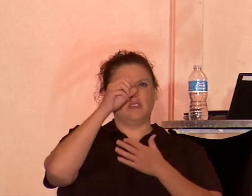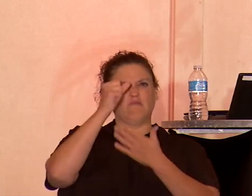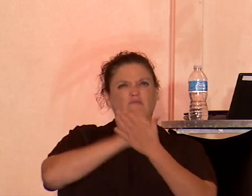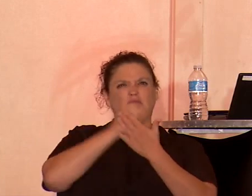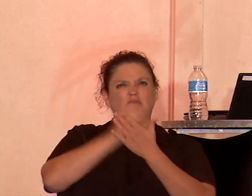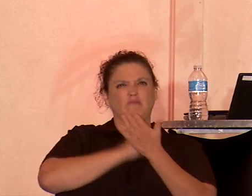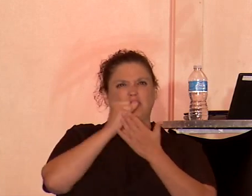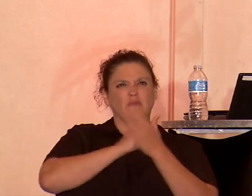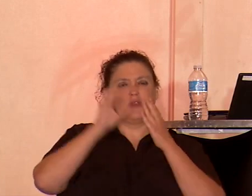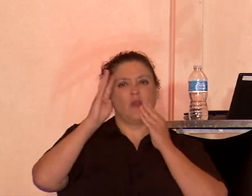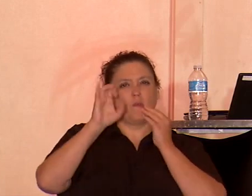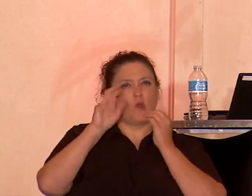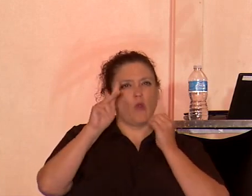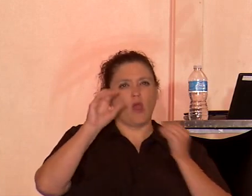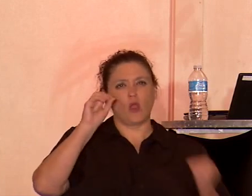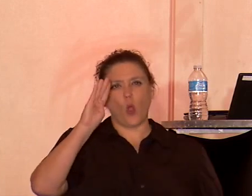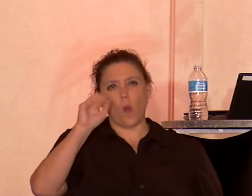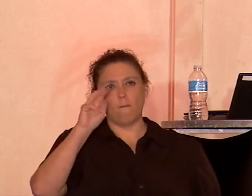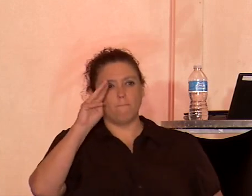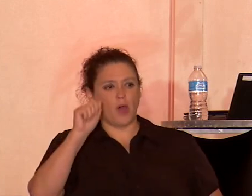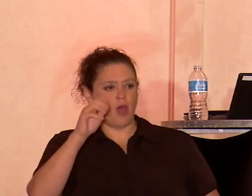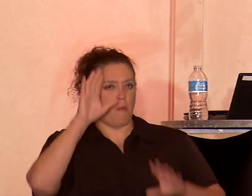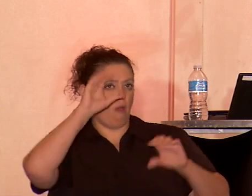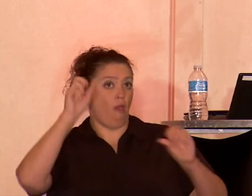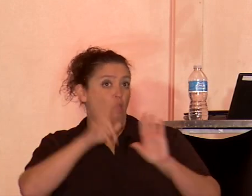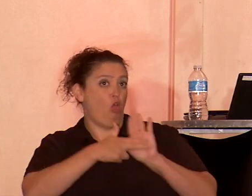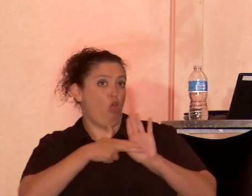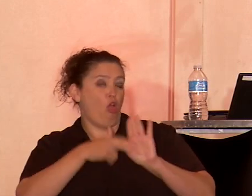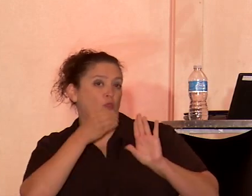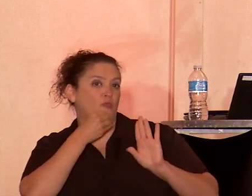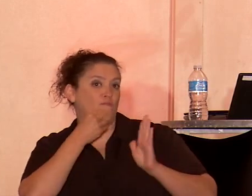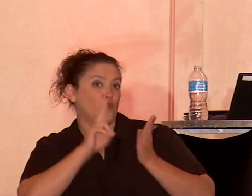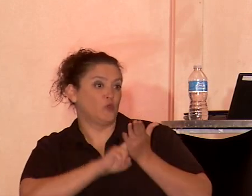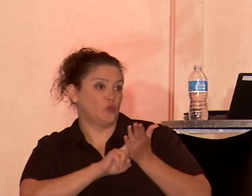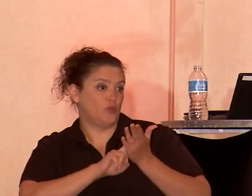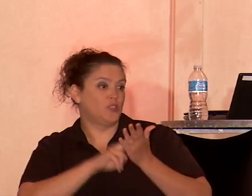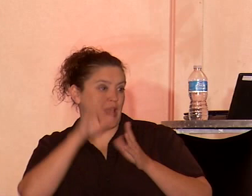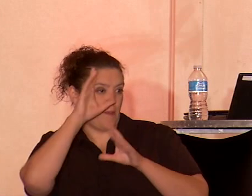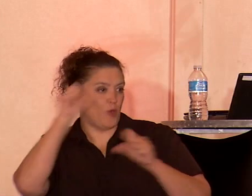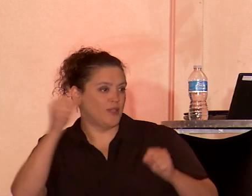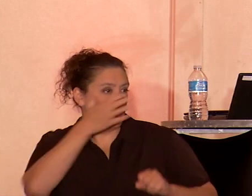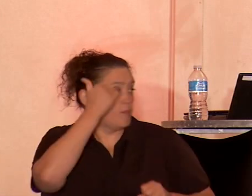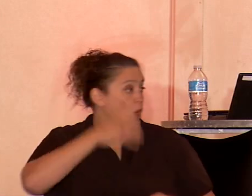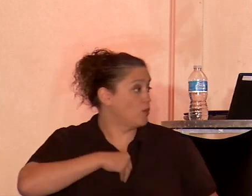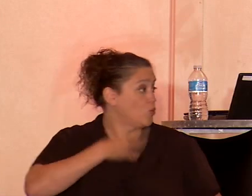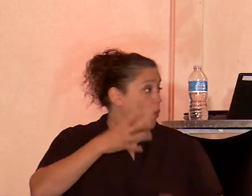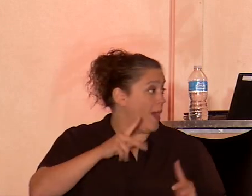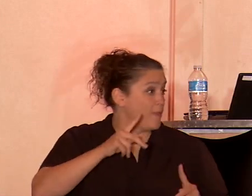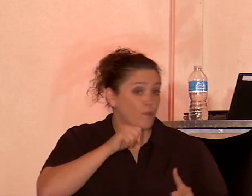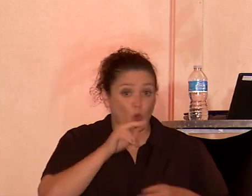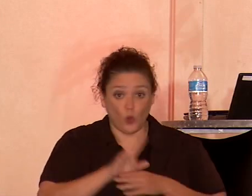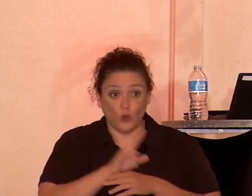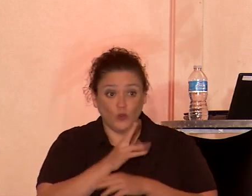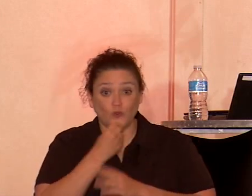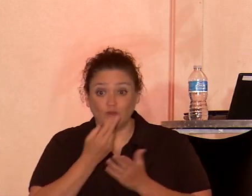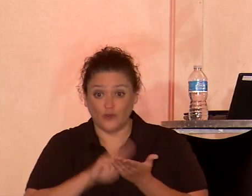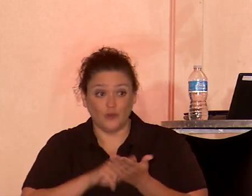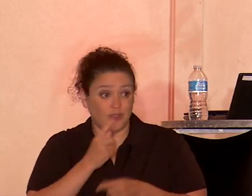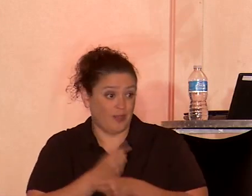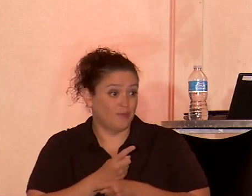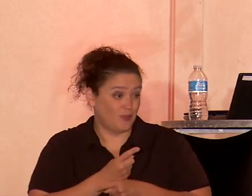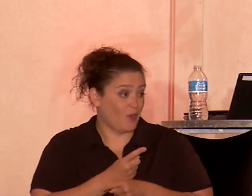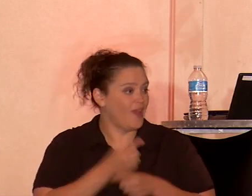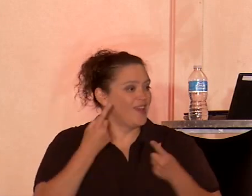food stamp president, because we all know that white people do not use food stamps, and when the